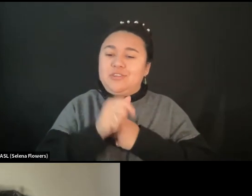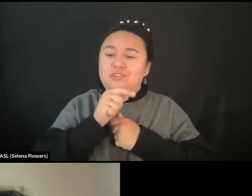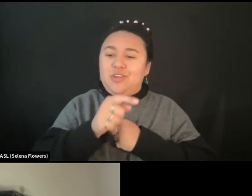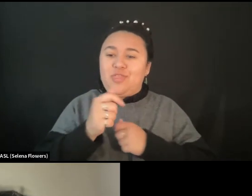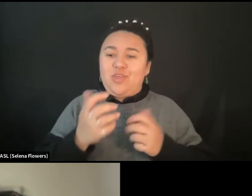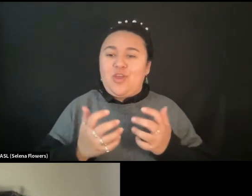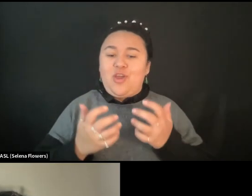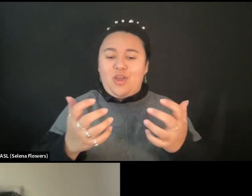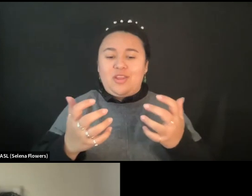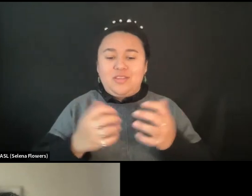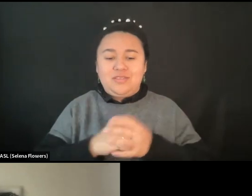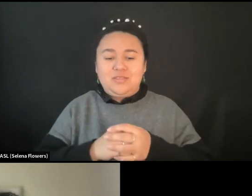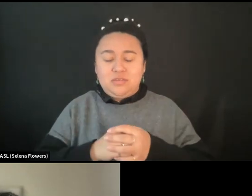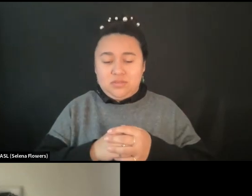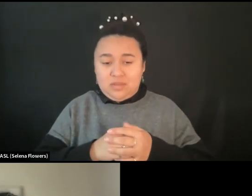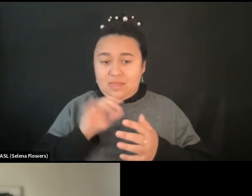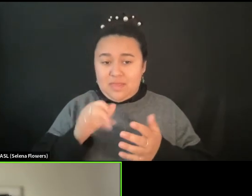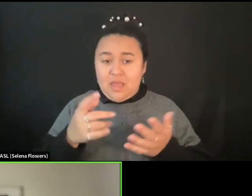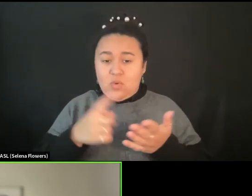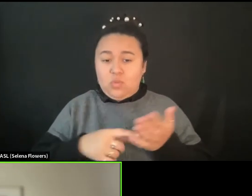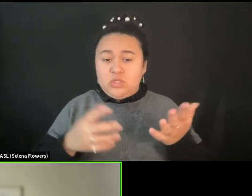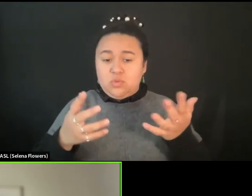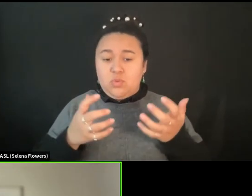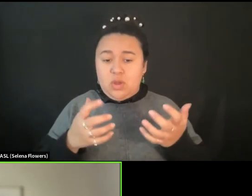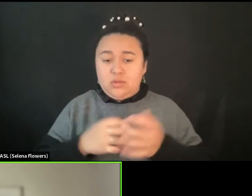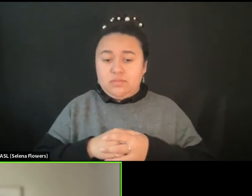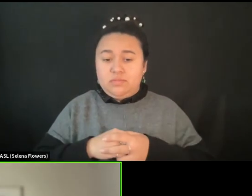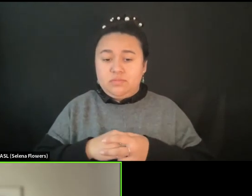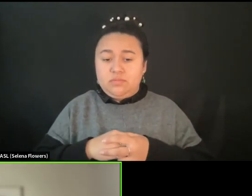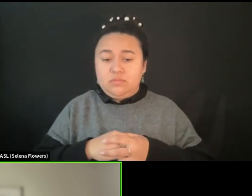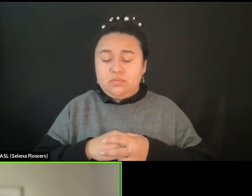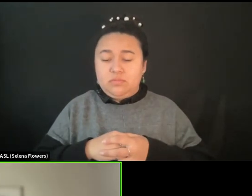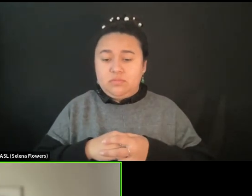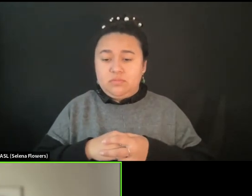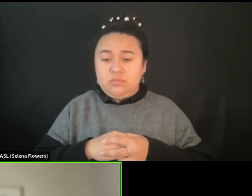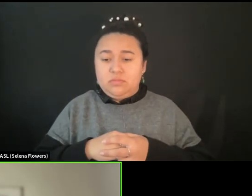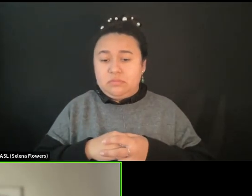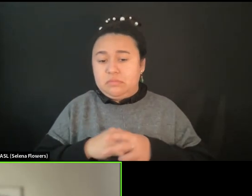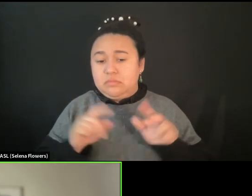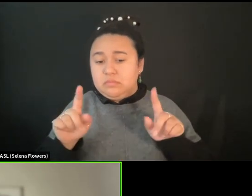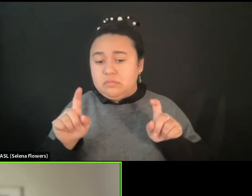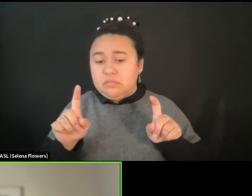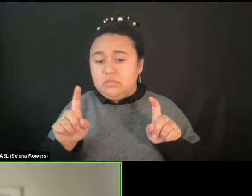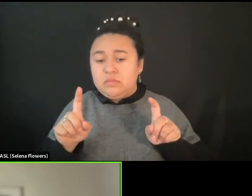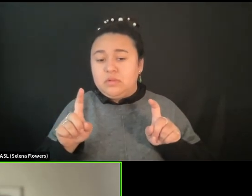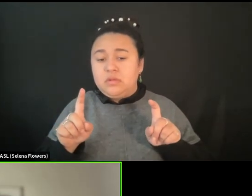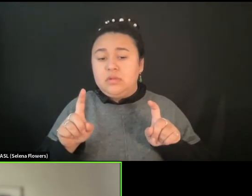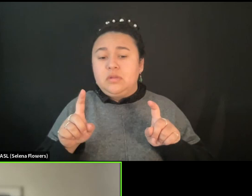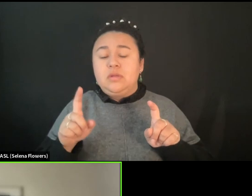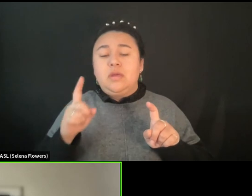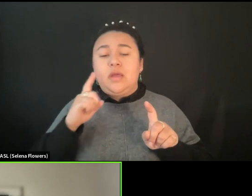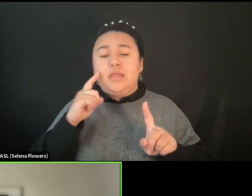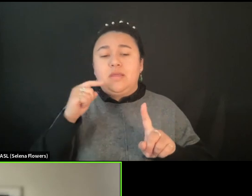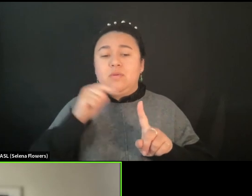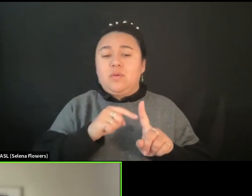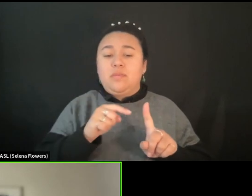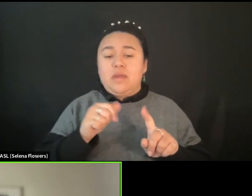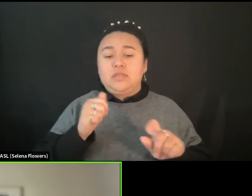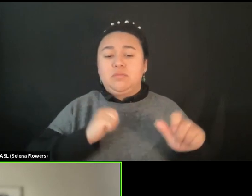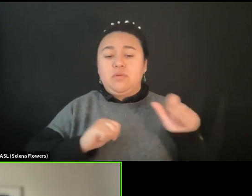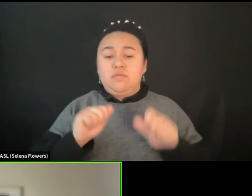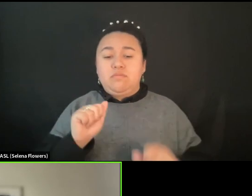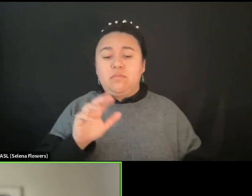And is this what you want? And I would like to get back to a very performative act. Like